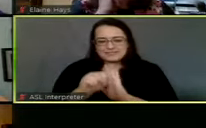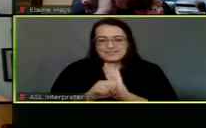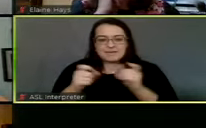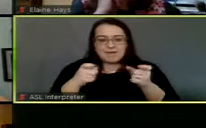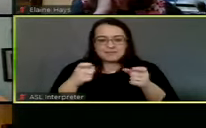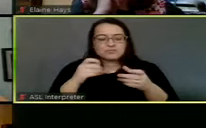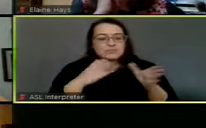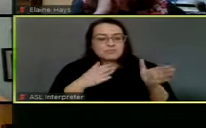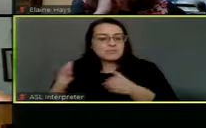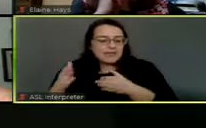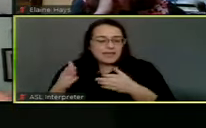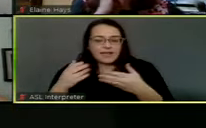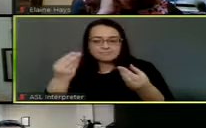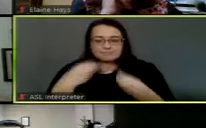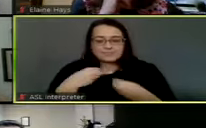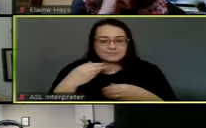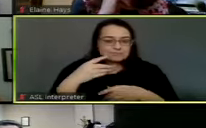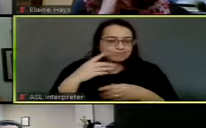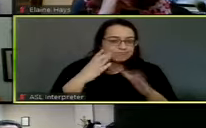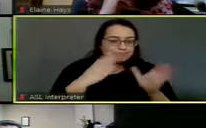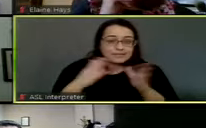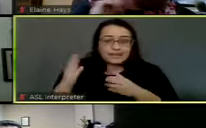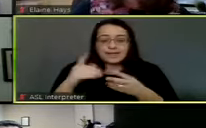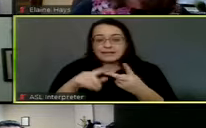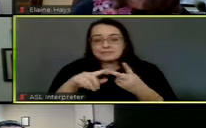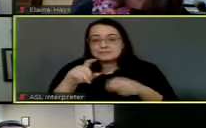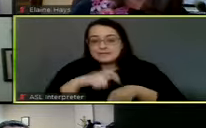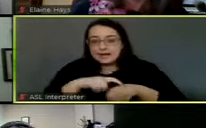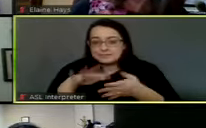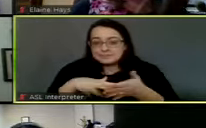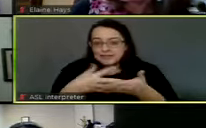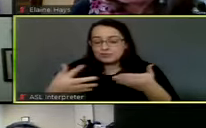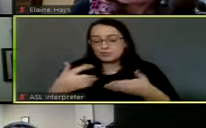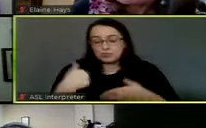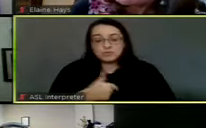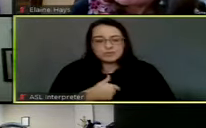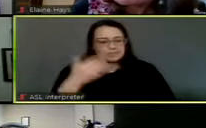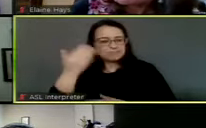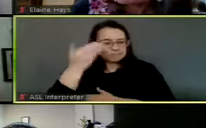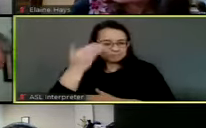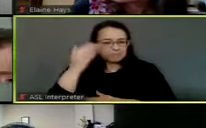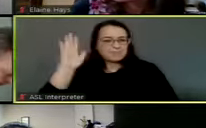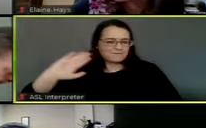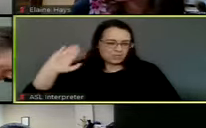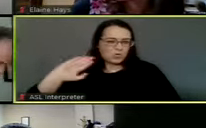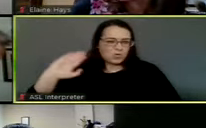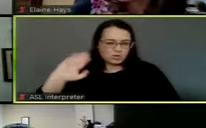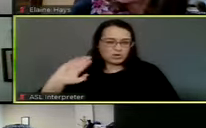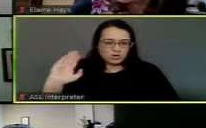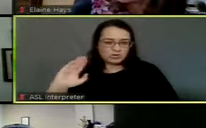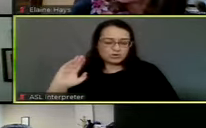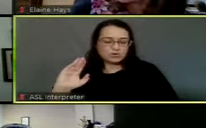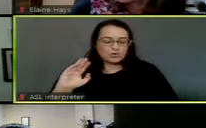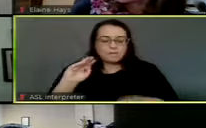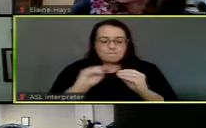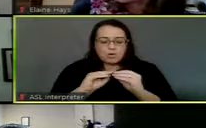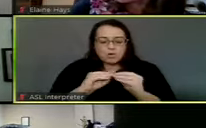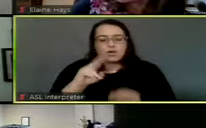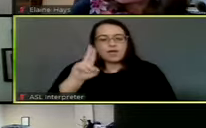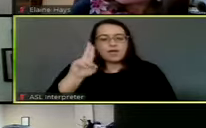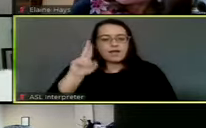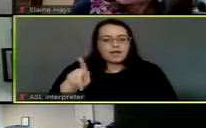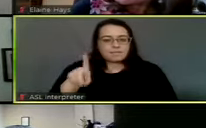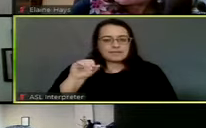and where we're going timelines, things like that. We've had presentation to you previously. Uh, so this will, uh, really be more of an update